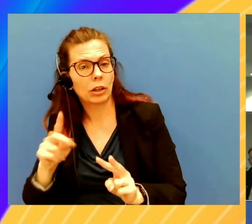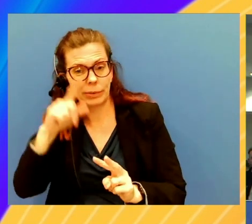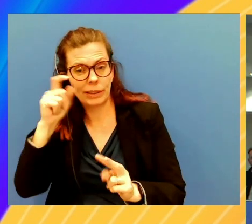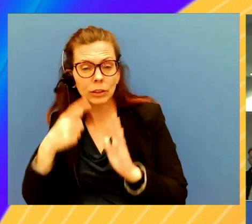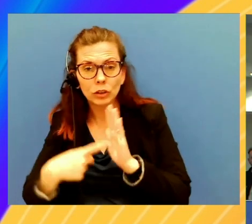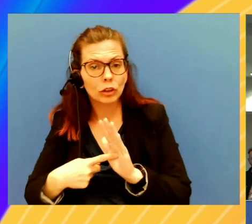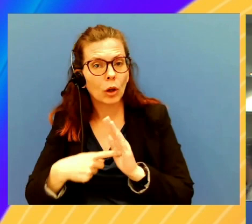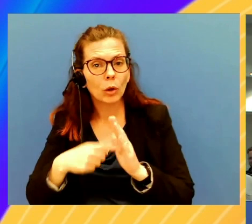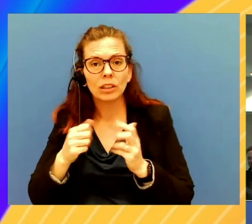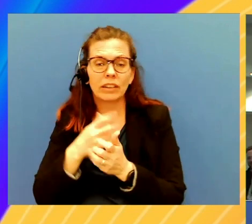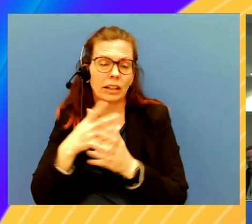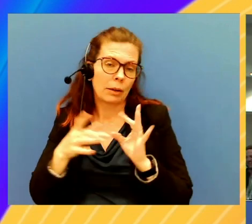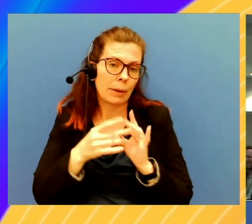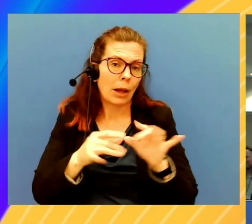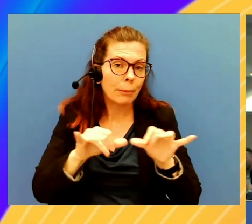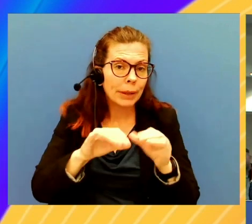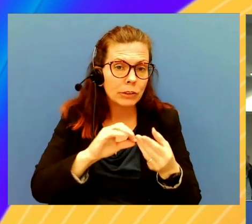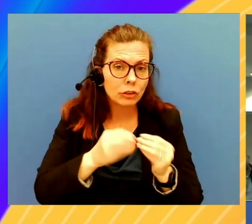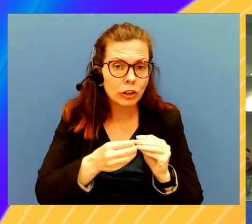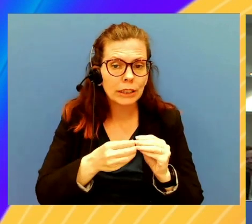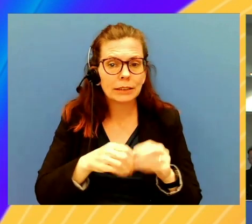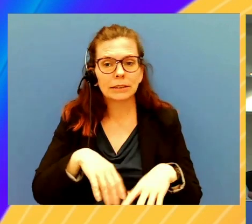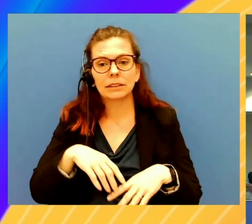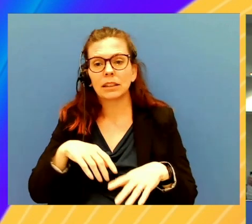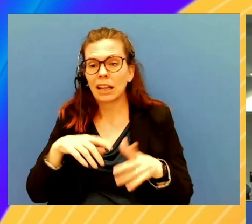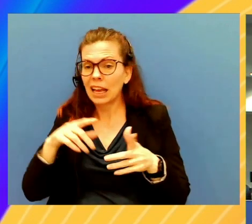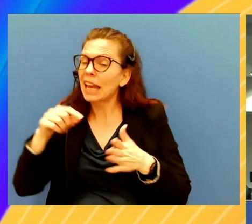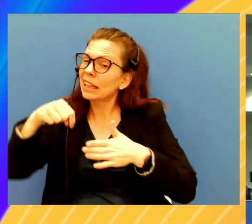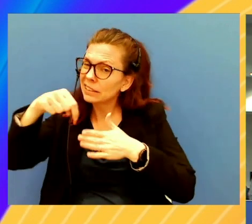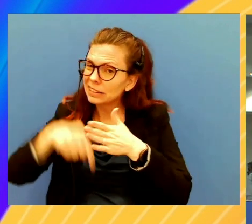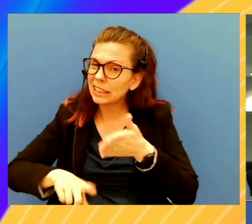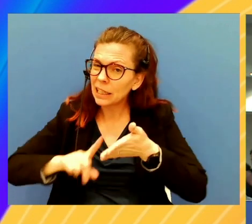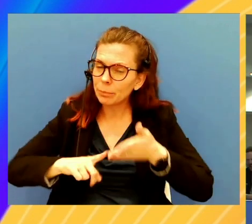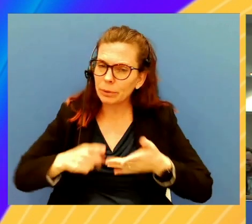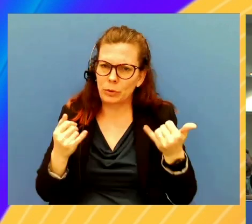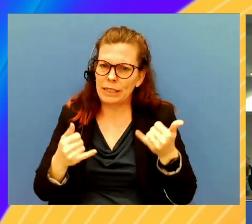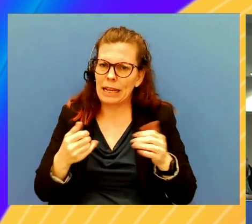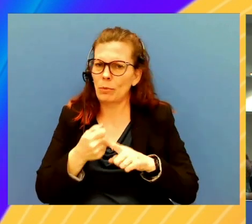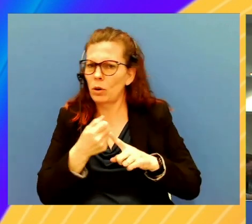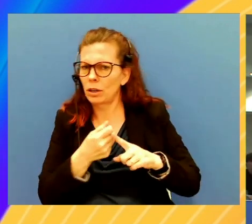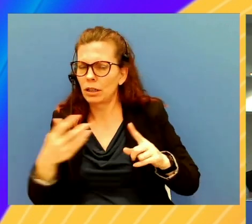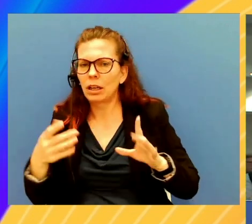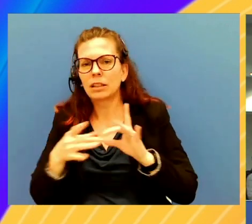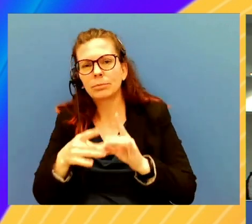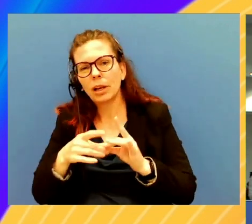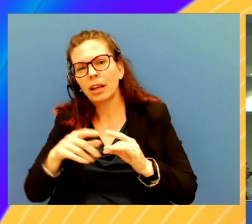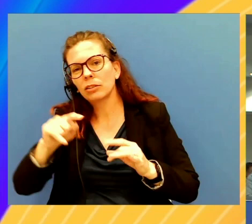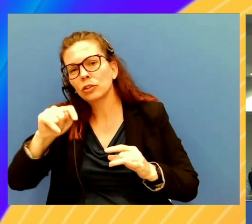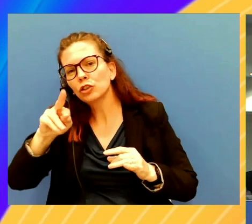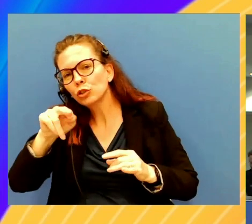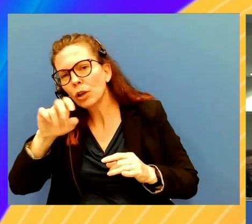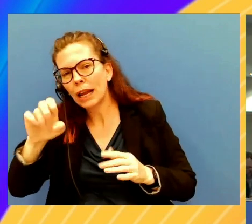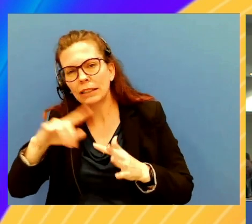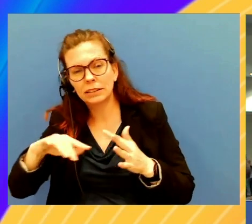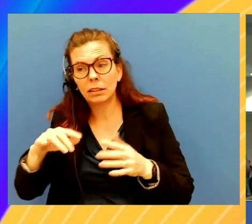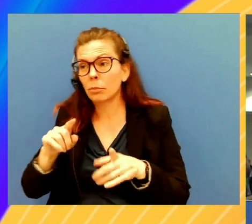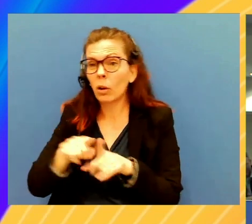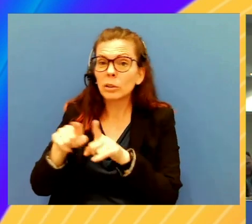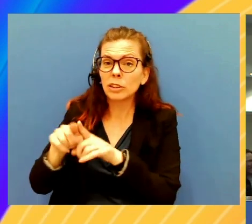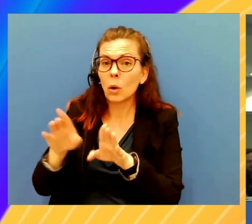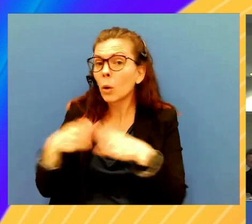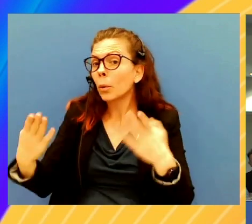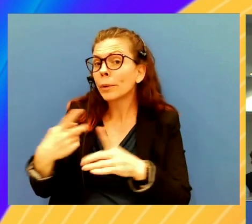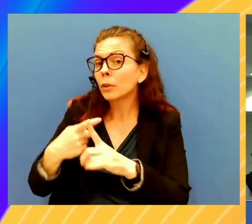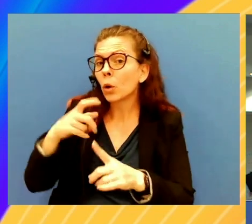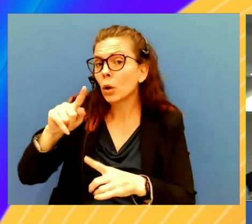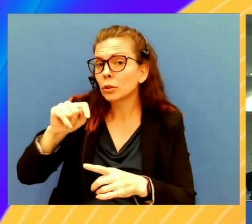all about metrics. It talks about logs. It dives deep into what we talked about with X-ray traces. And if you're interested in open source tooling, AWS